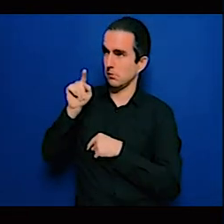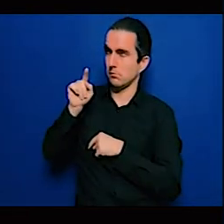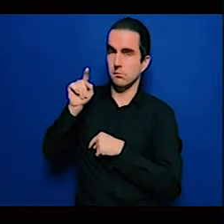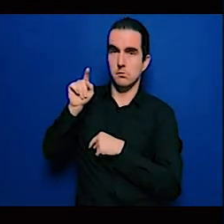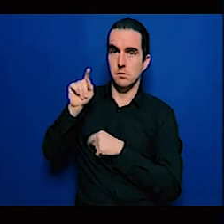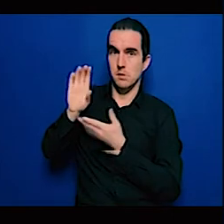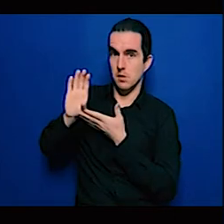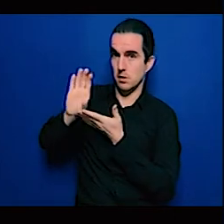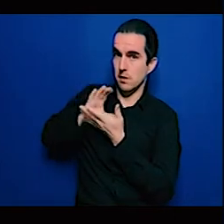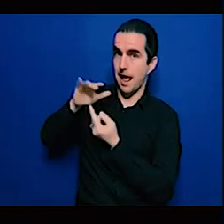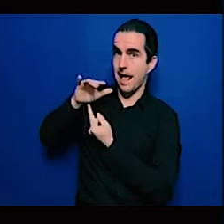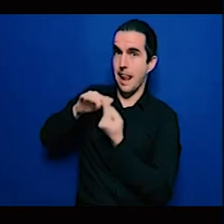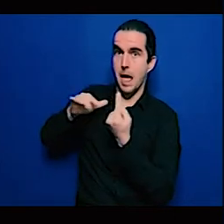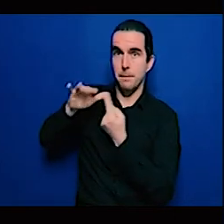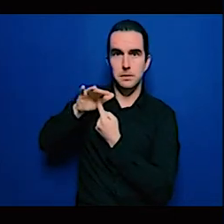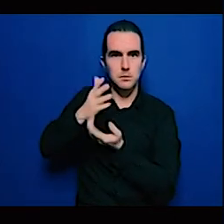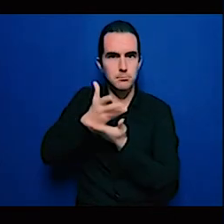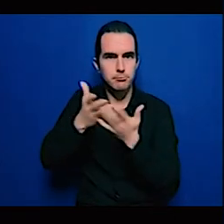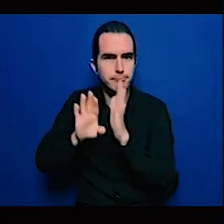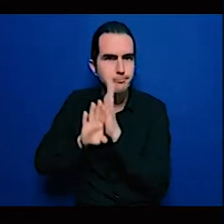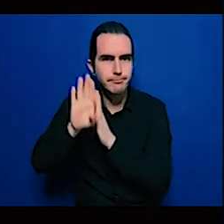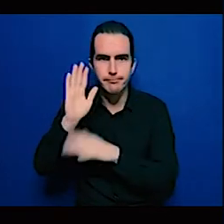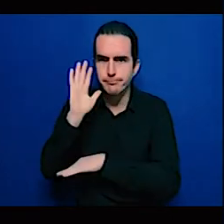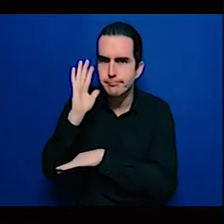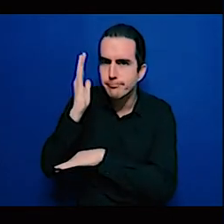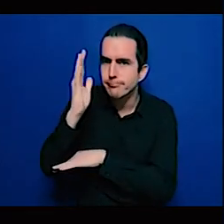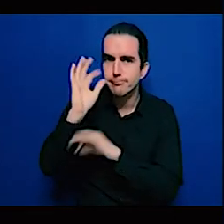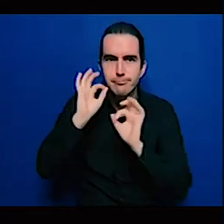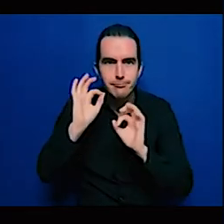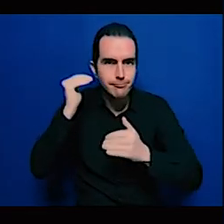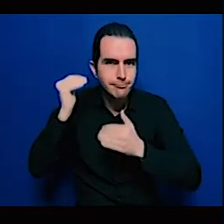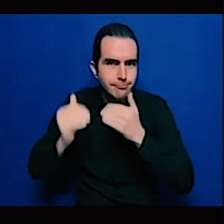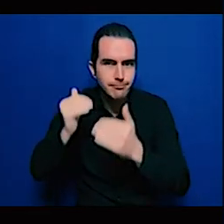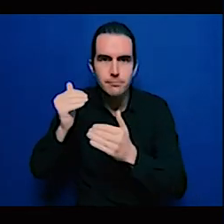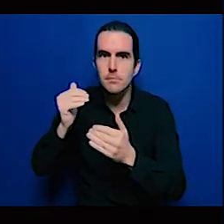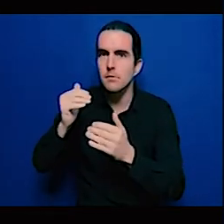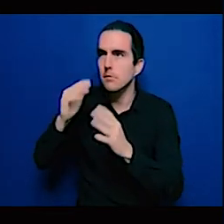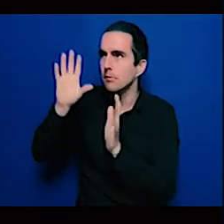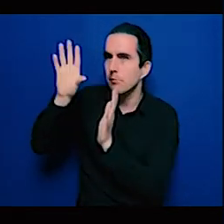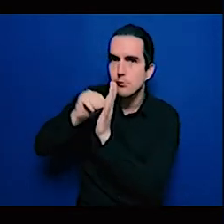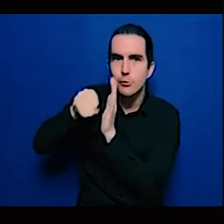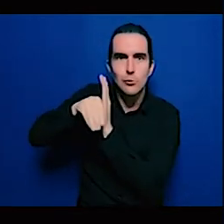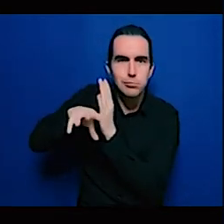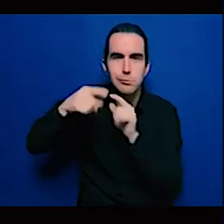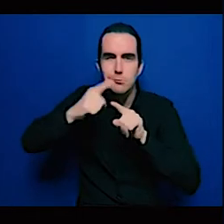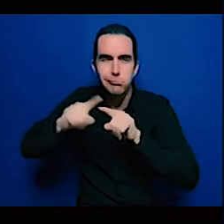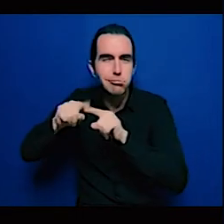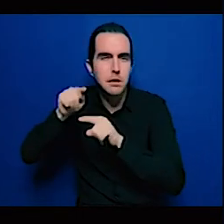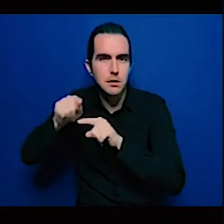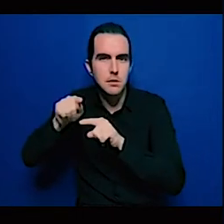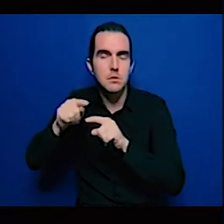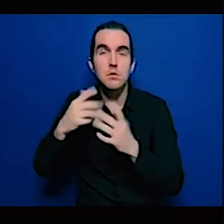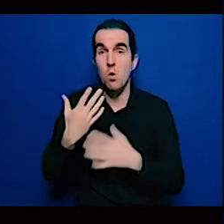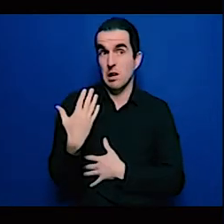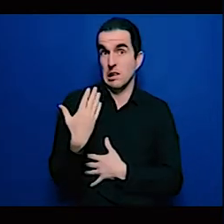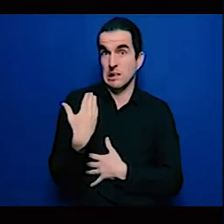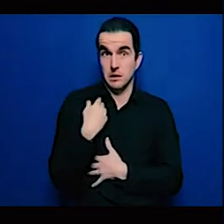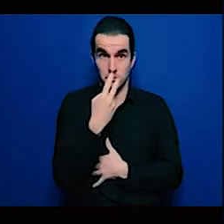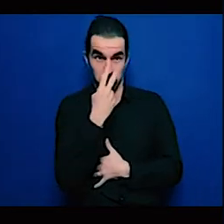Climate Fund money just because they are not able to absorb this money. And why are they not